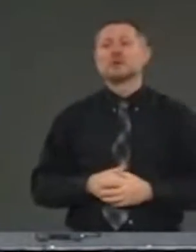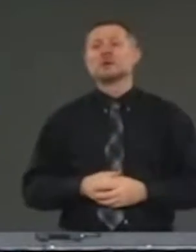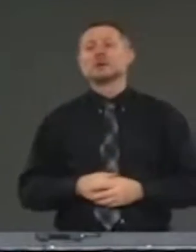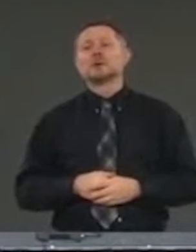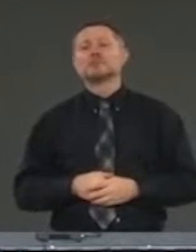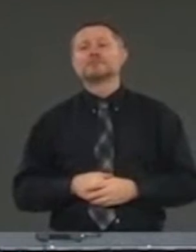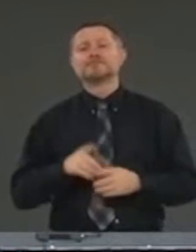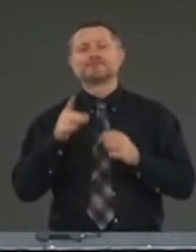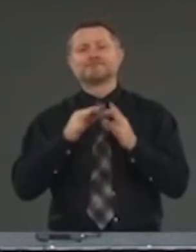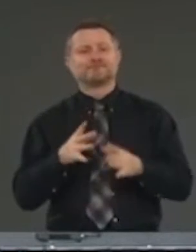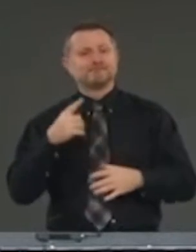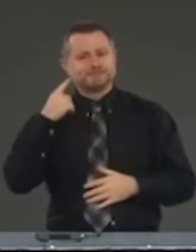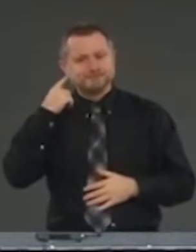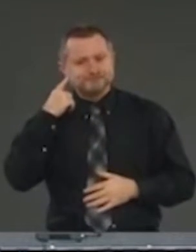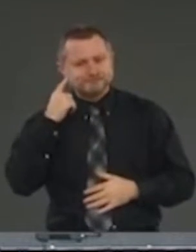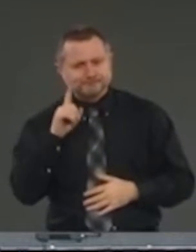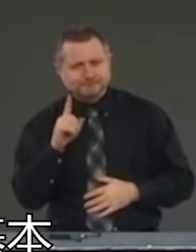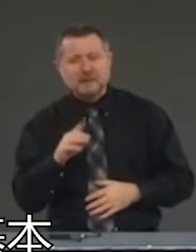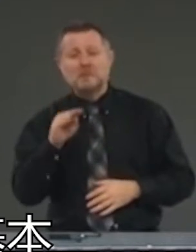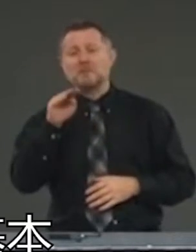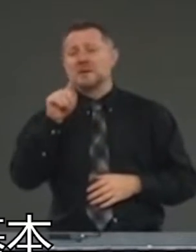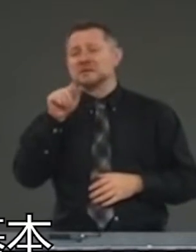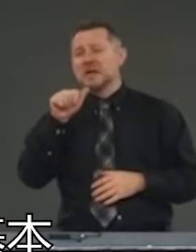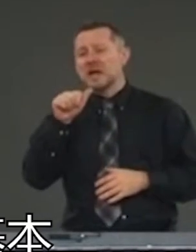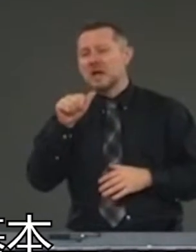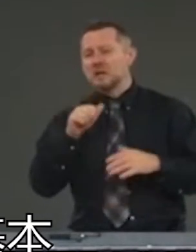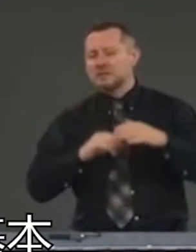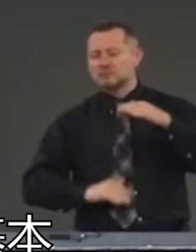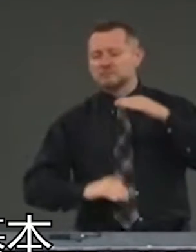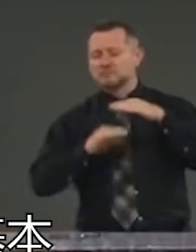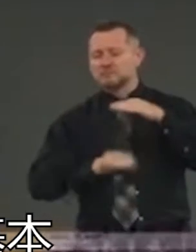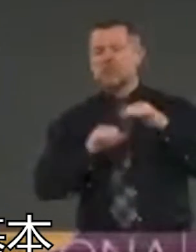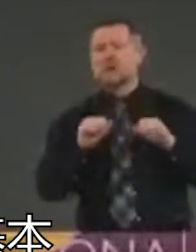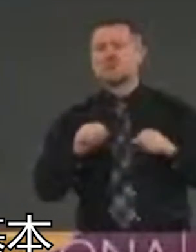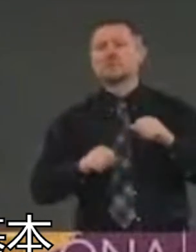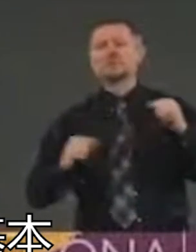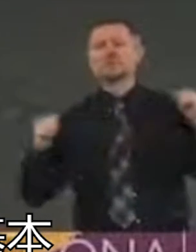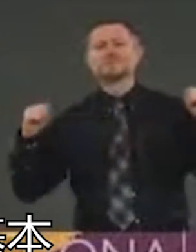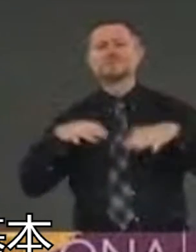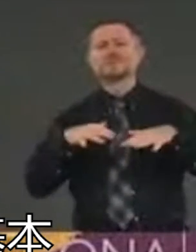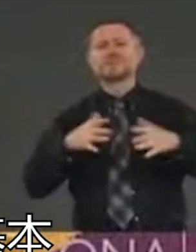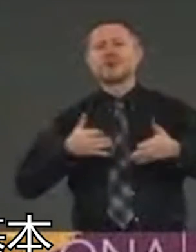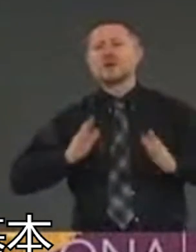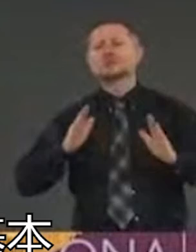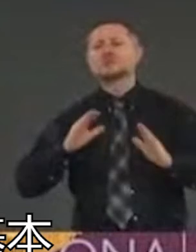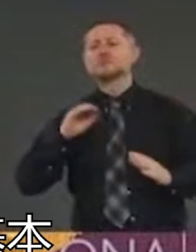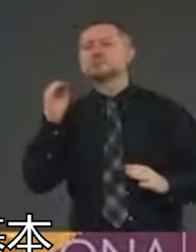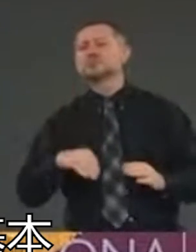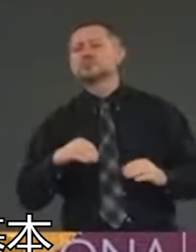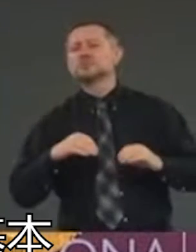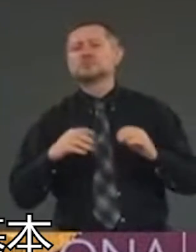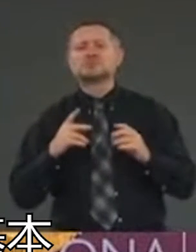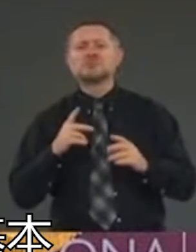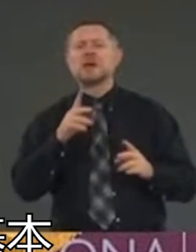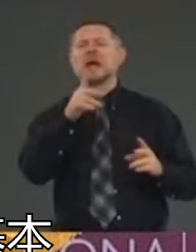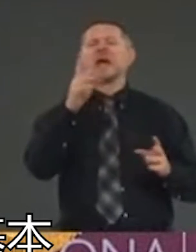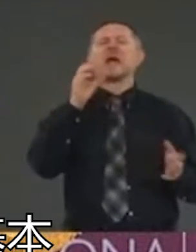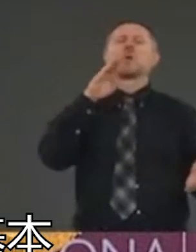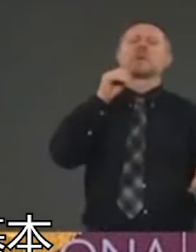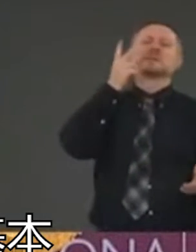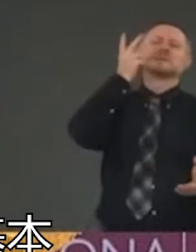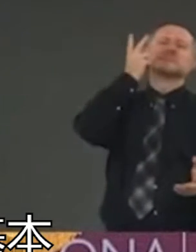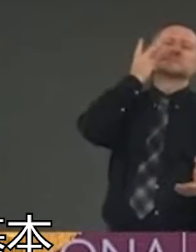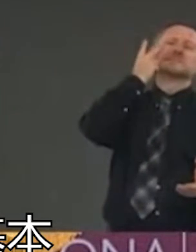capacity in any way? You have to see if that is an issue. Social distancing,